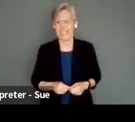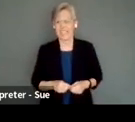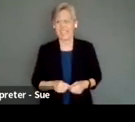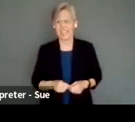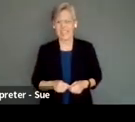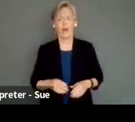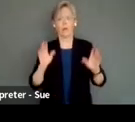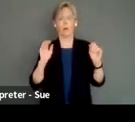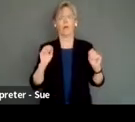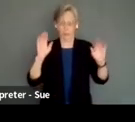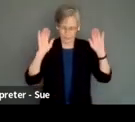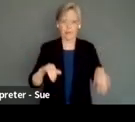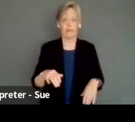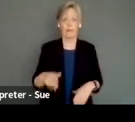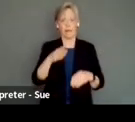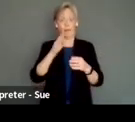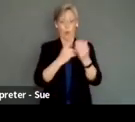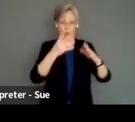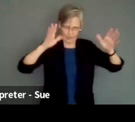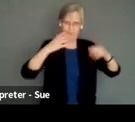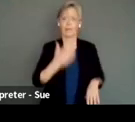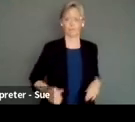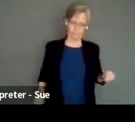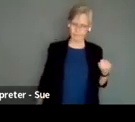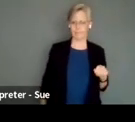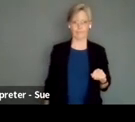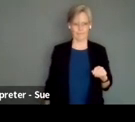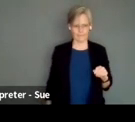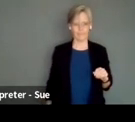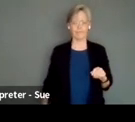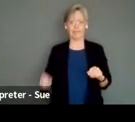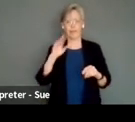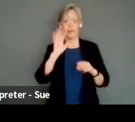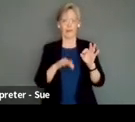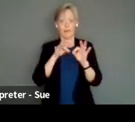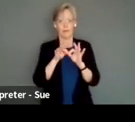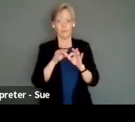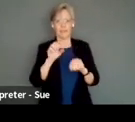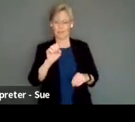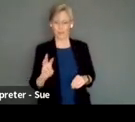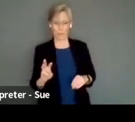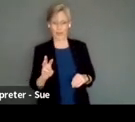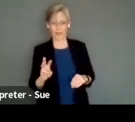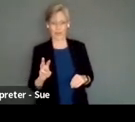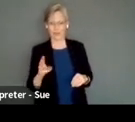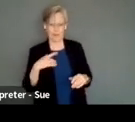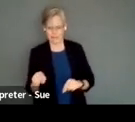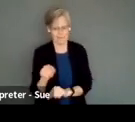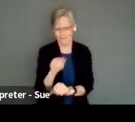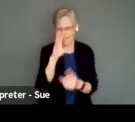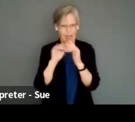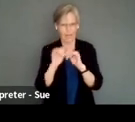There we go. There we go. End of part one. Thank you. Sorry, just updated stage left software. so I'm just learning how to use